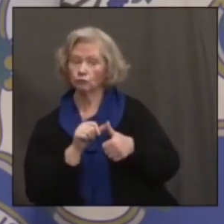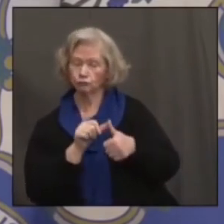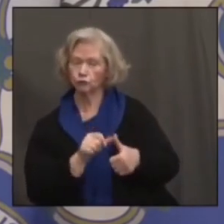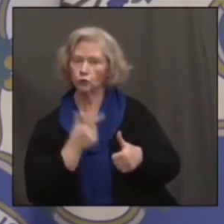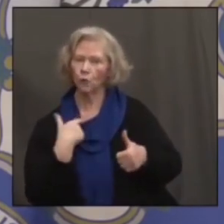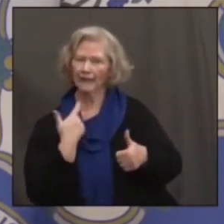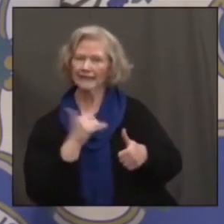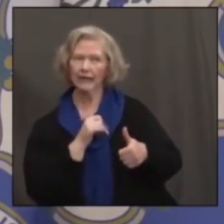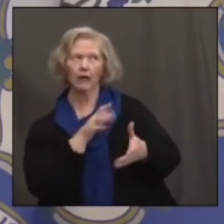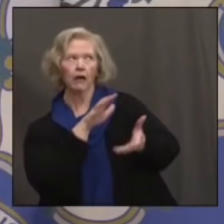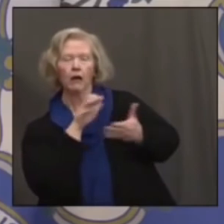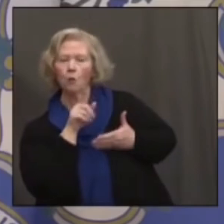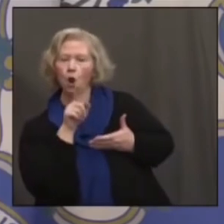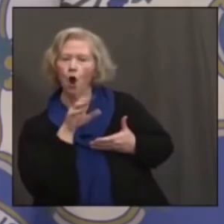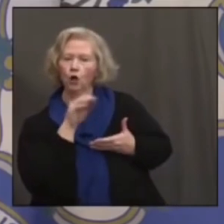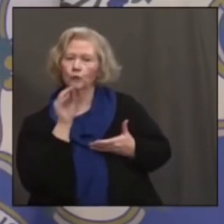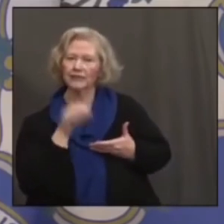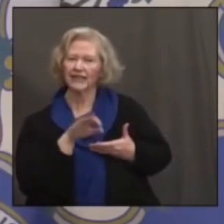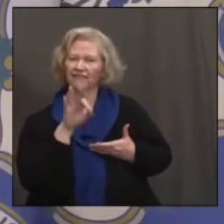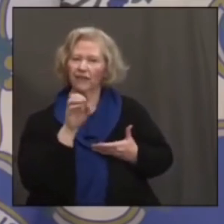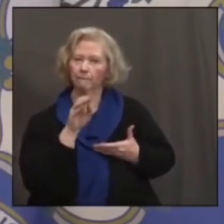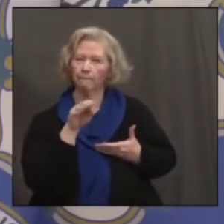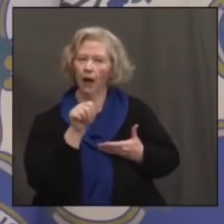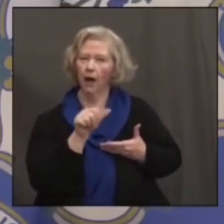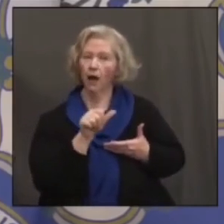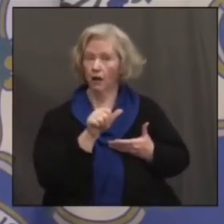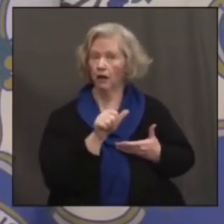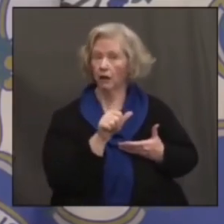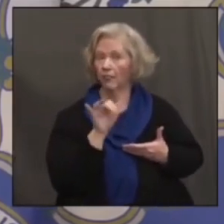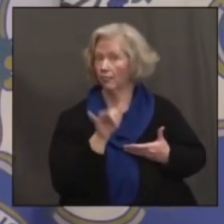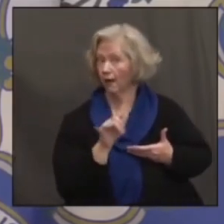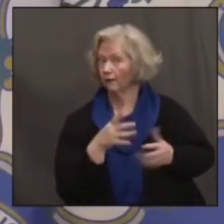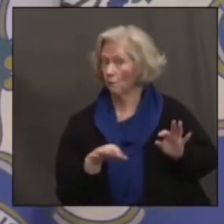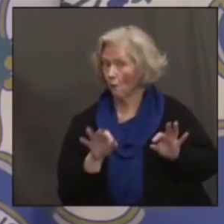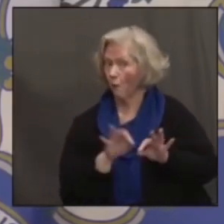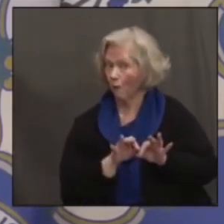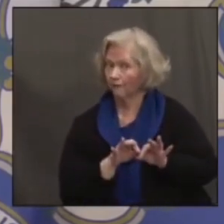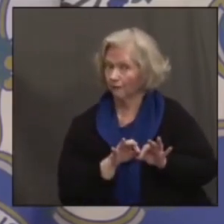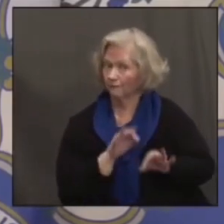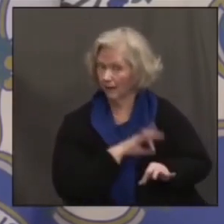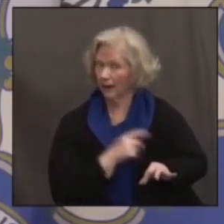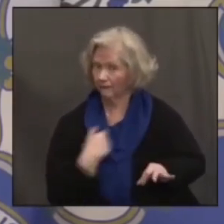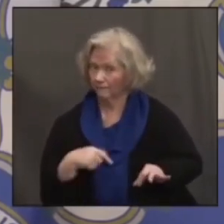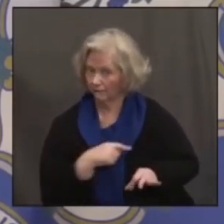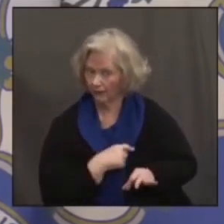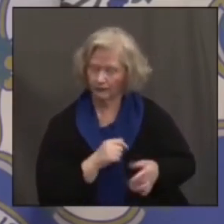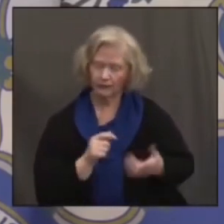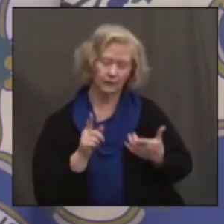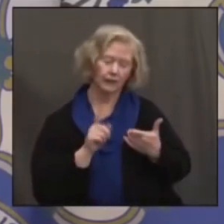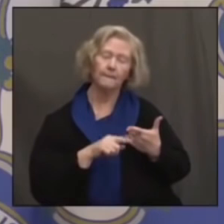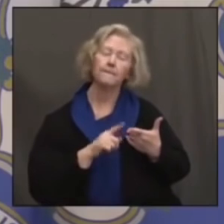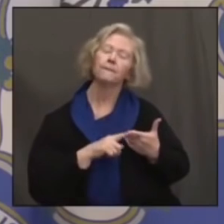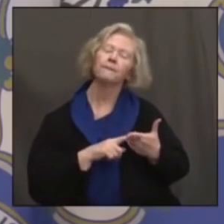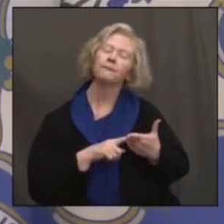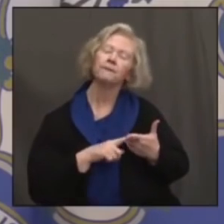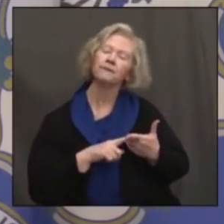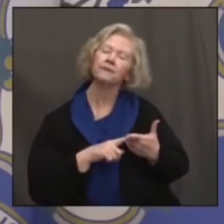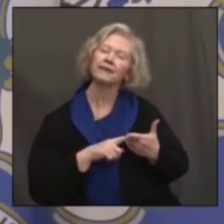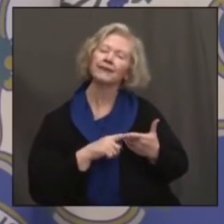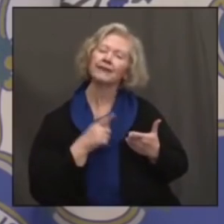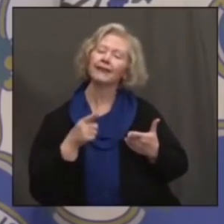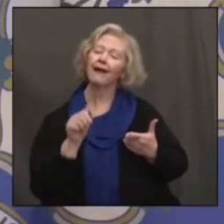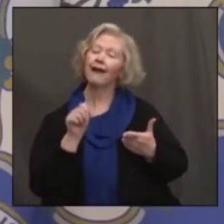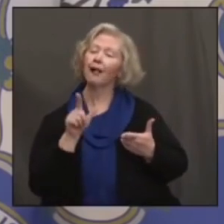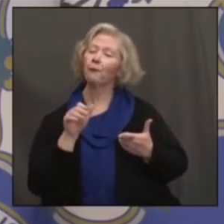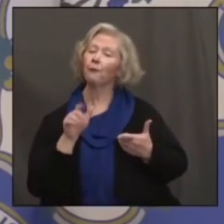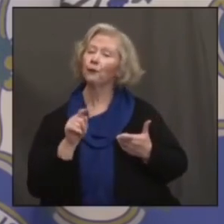to get 100 percent FEMA reimbursement. That's kind of important in terms of funding. You know, number two, as you heard from